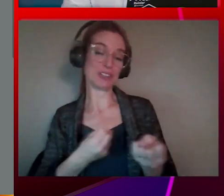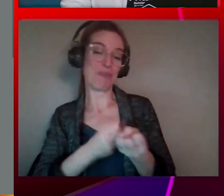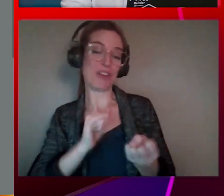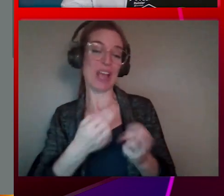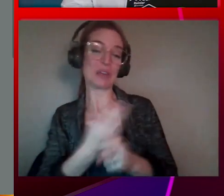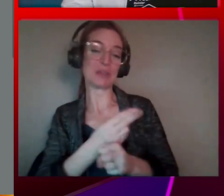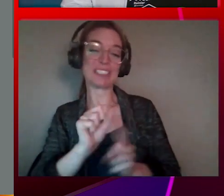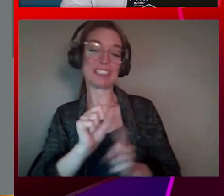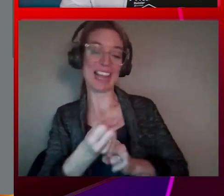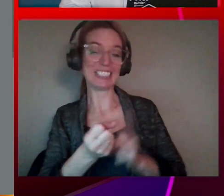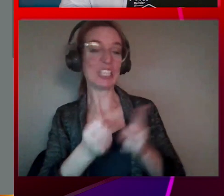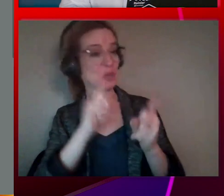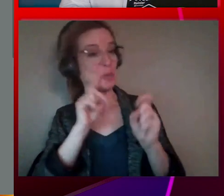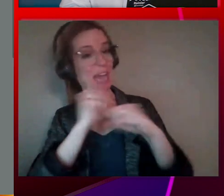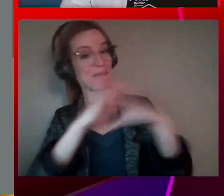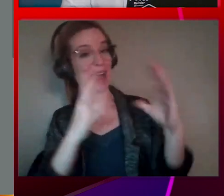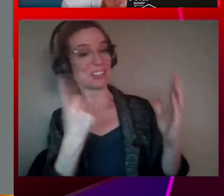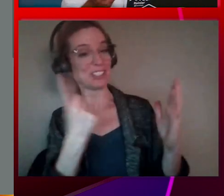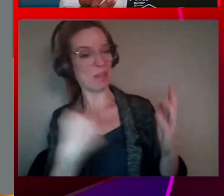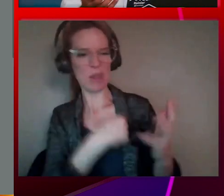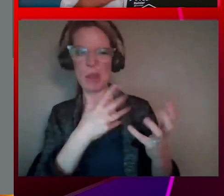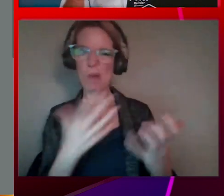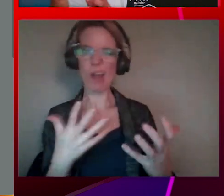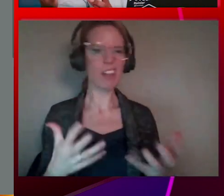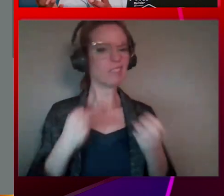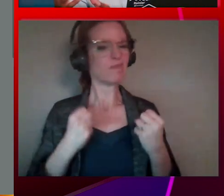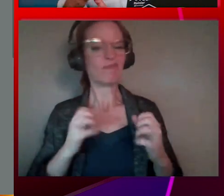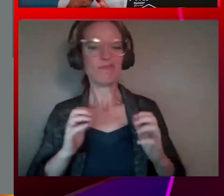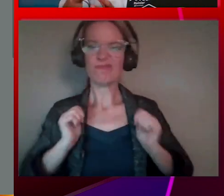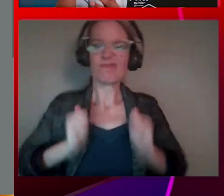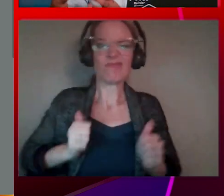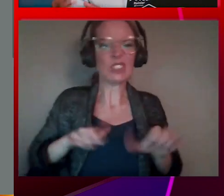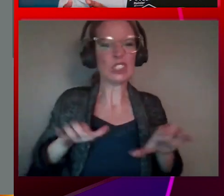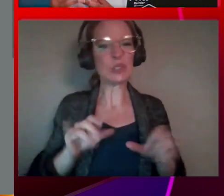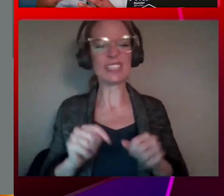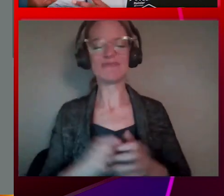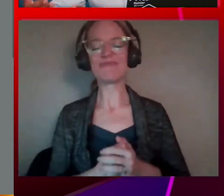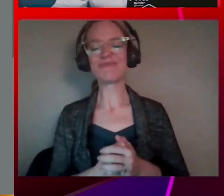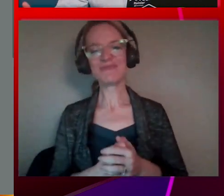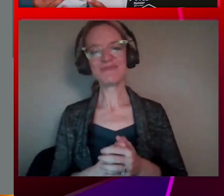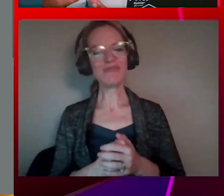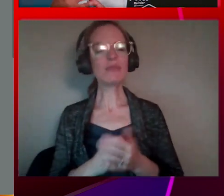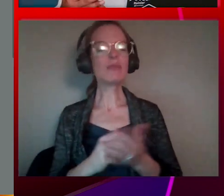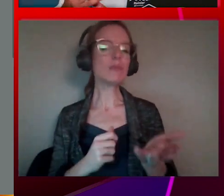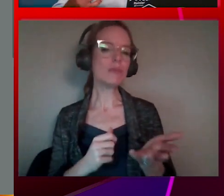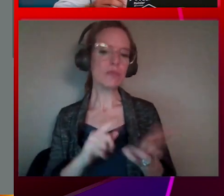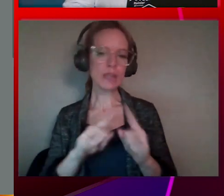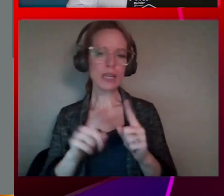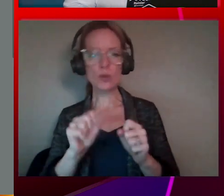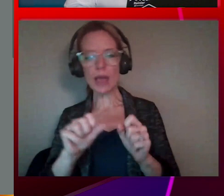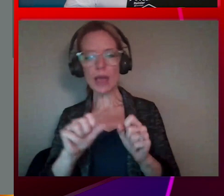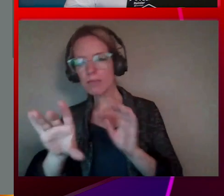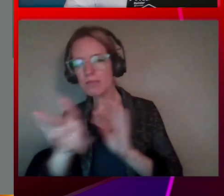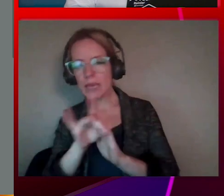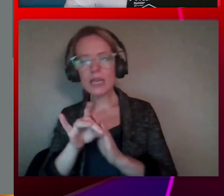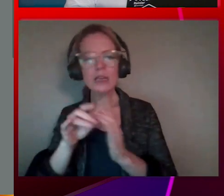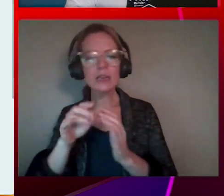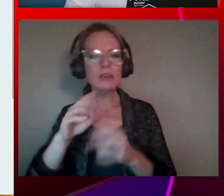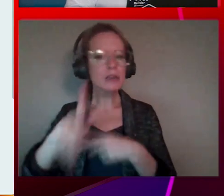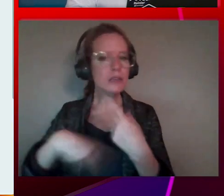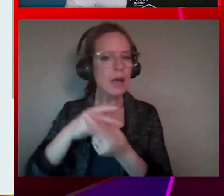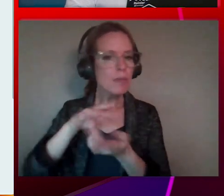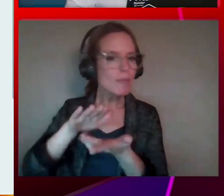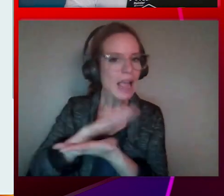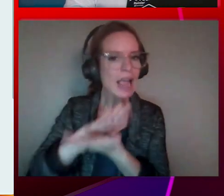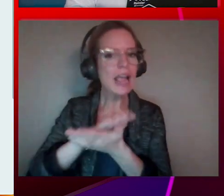it, we'll do it. But then you're able to kind of see, like, you're able to specify the orientation and page dimensions. And